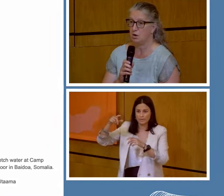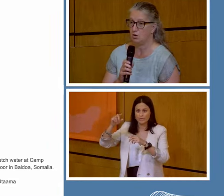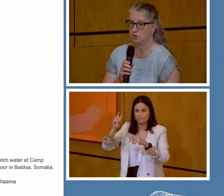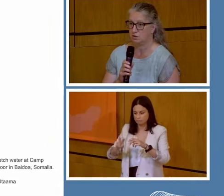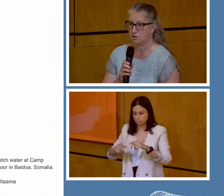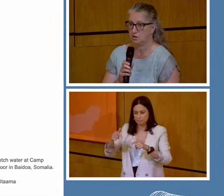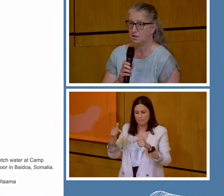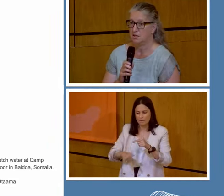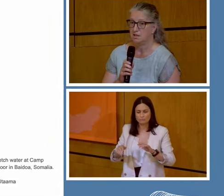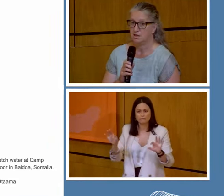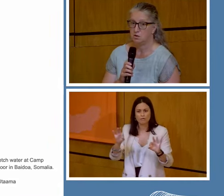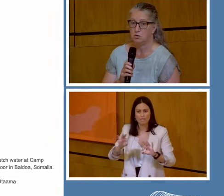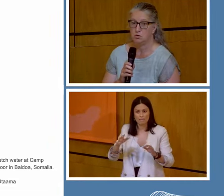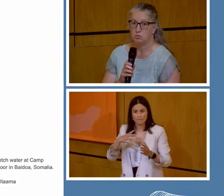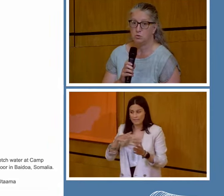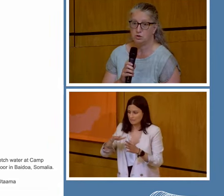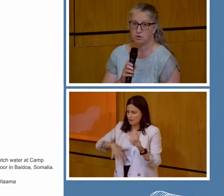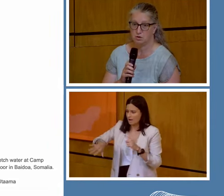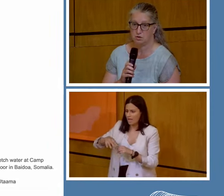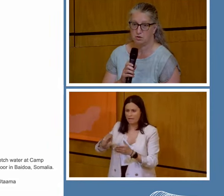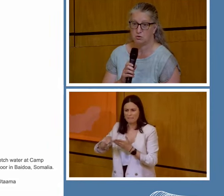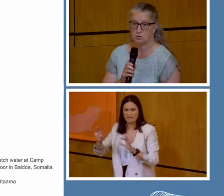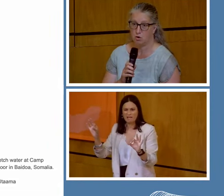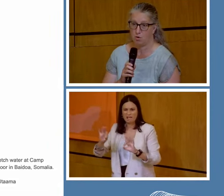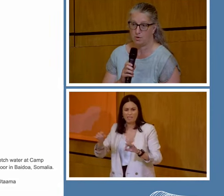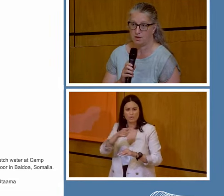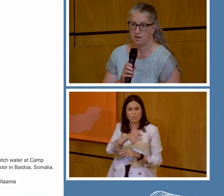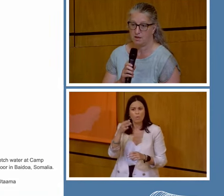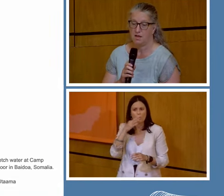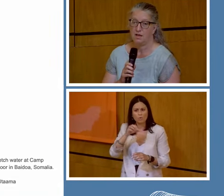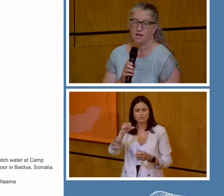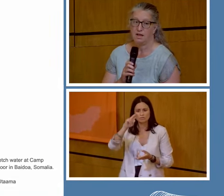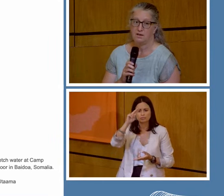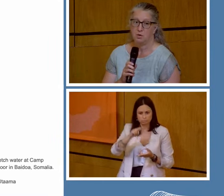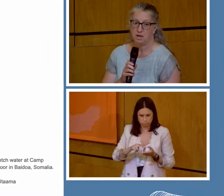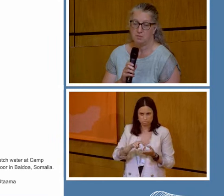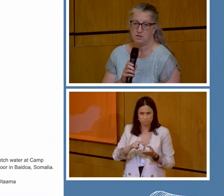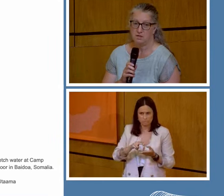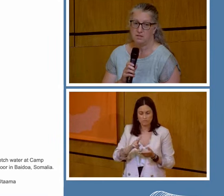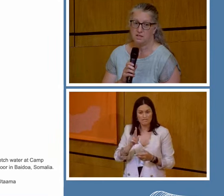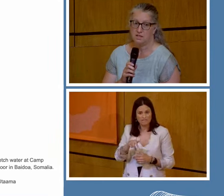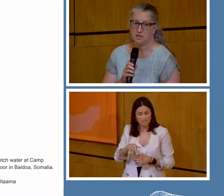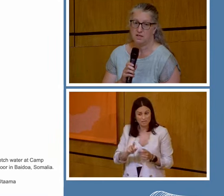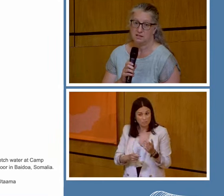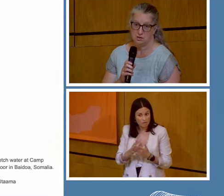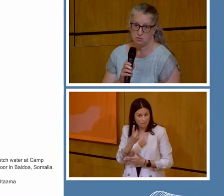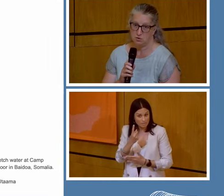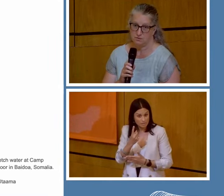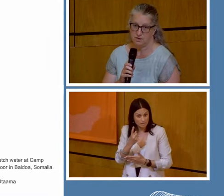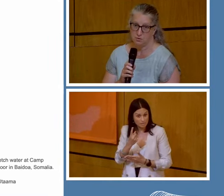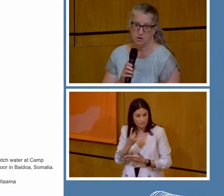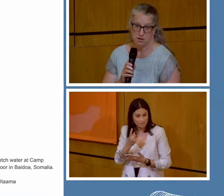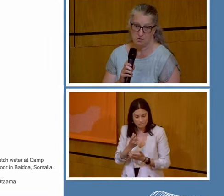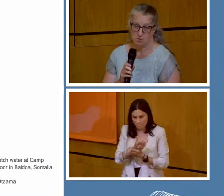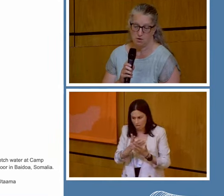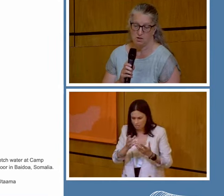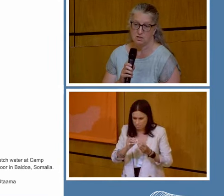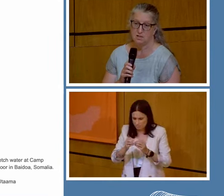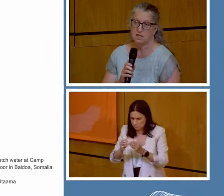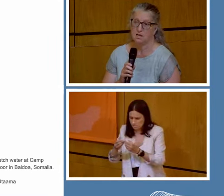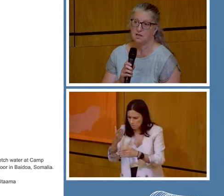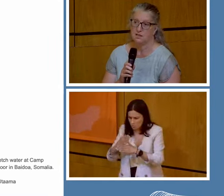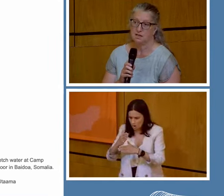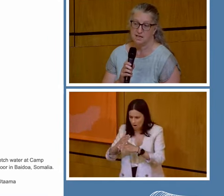won't have any cost. So your water costs should drop. And what happens? They do all of this work. It